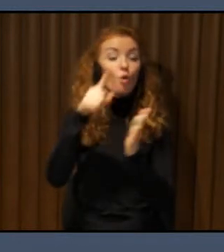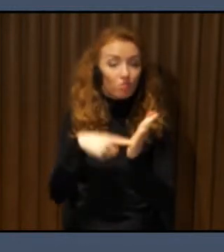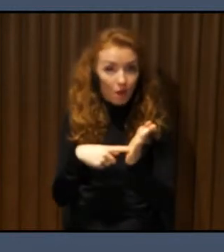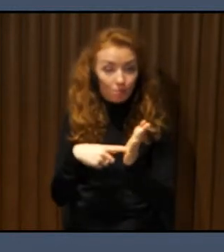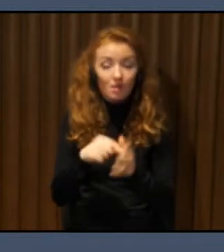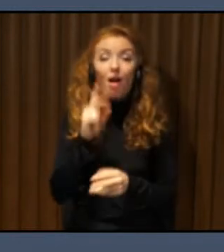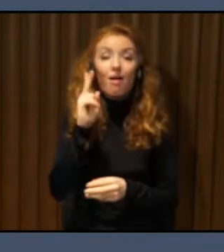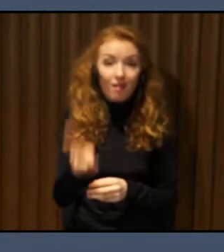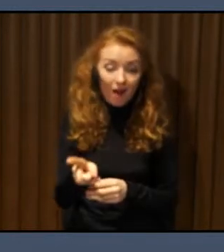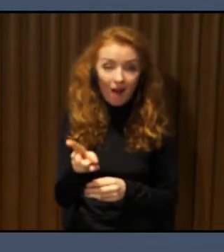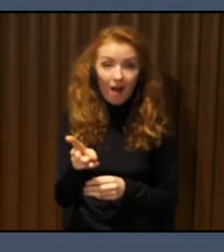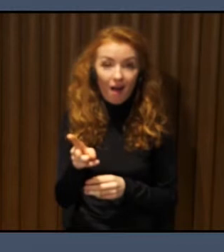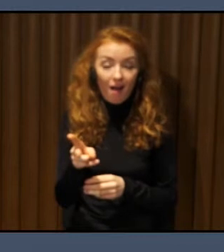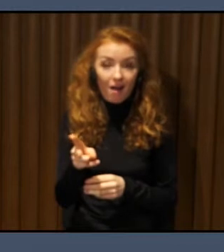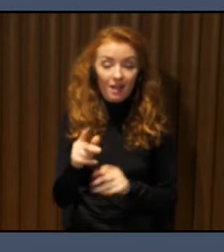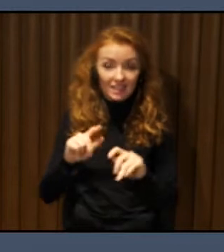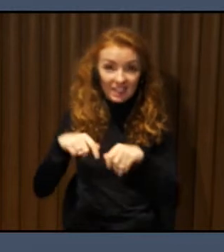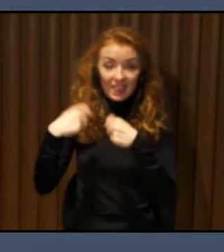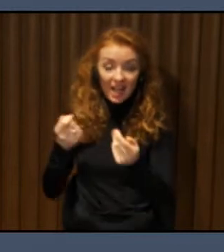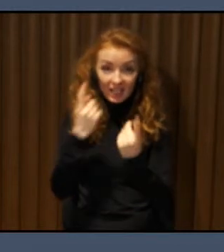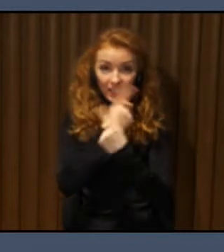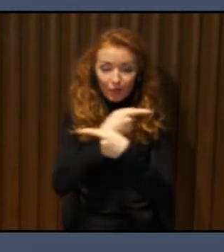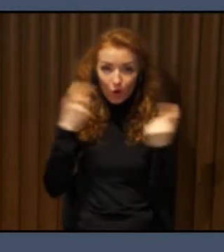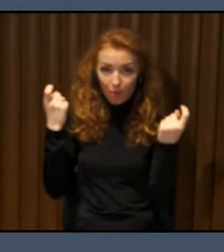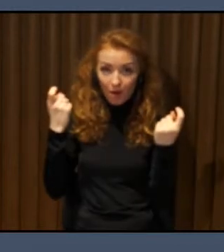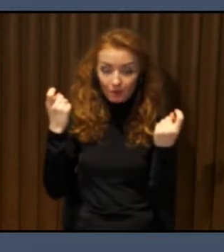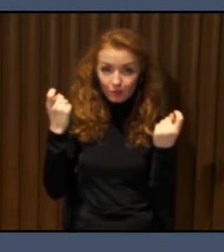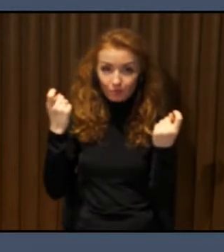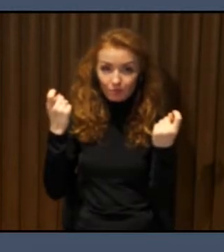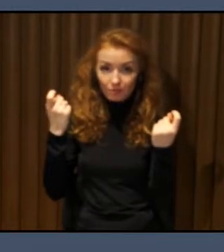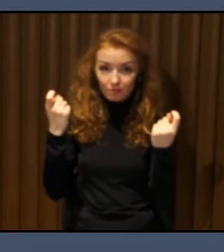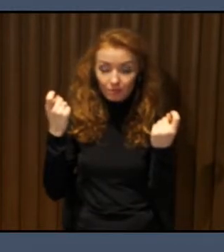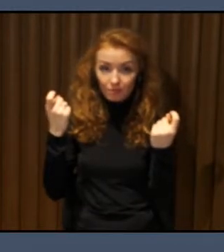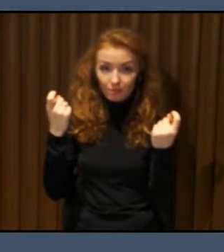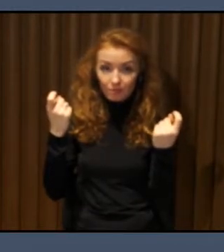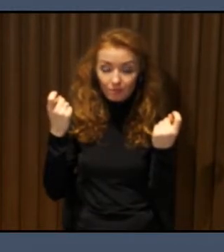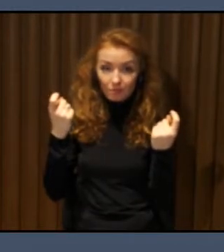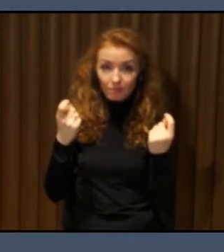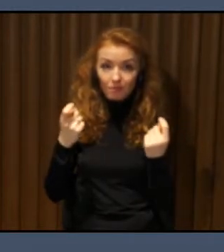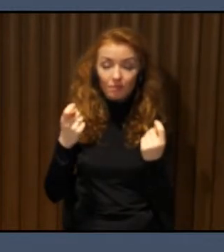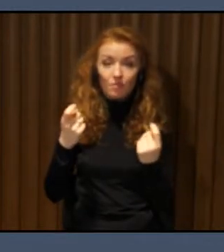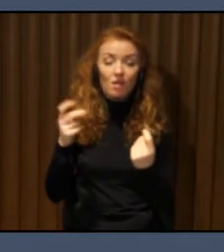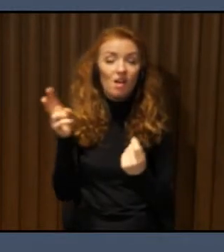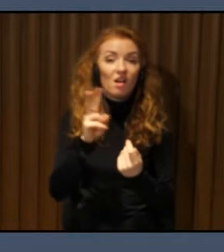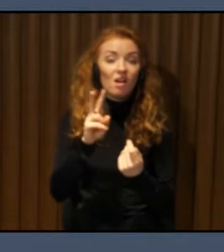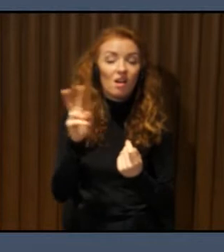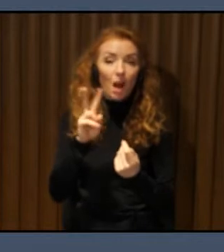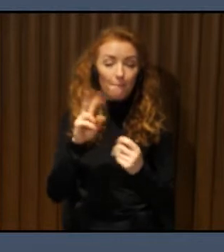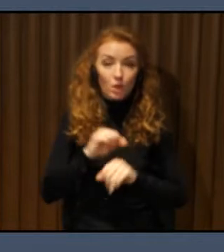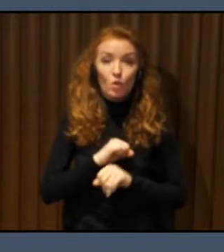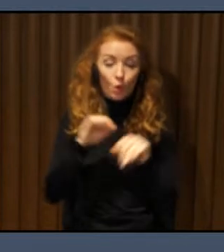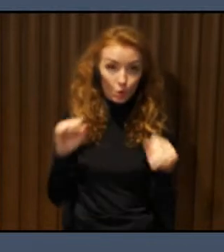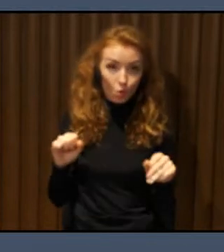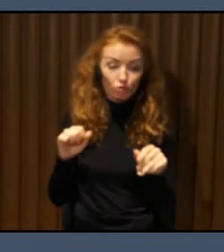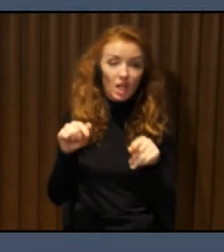information, how to give an accessibility, how to give a GPS to those drivers,